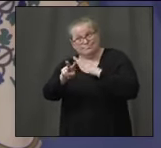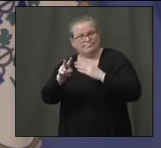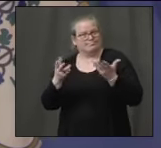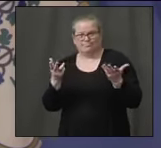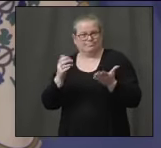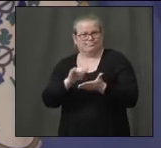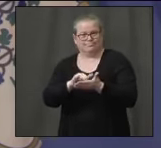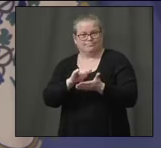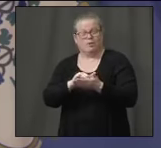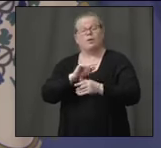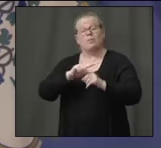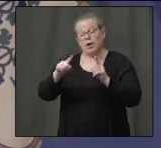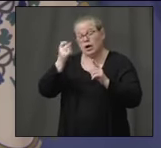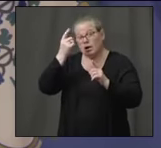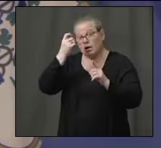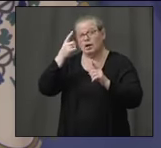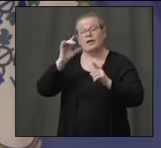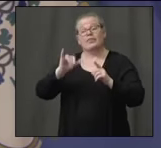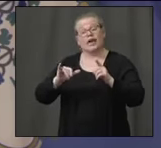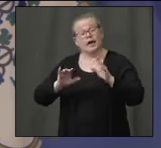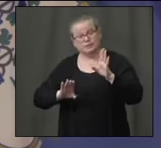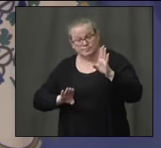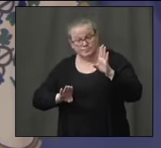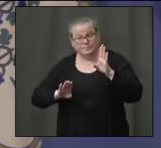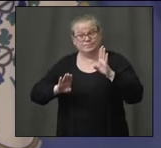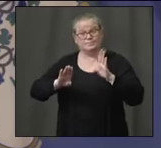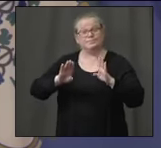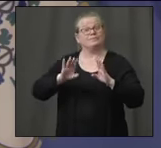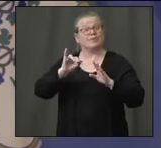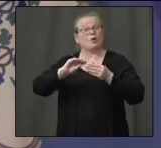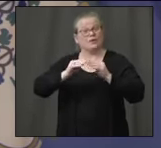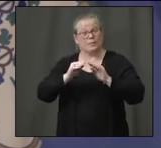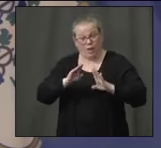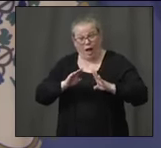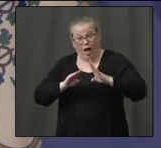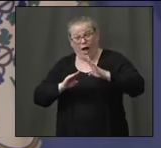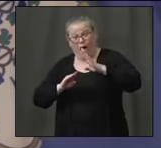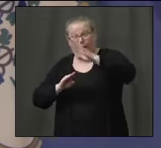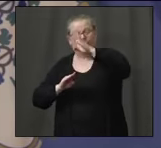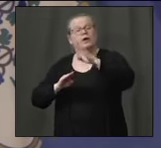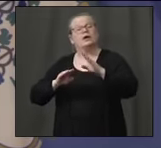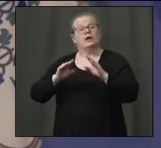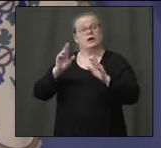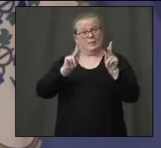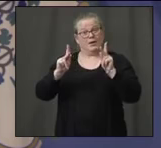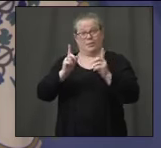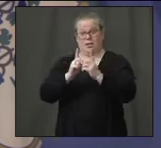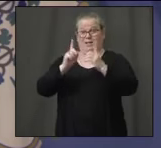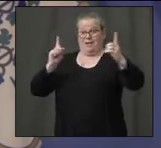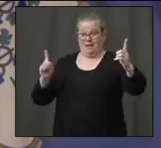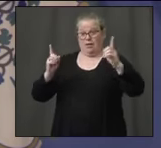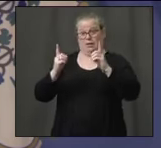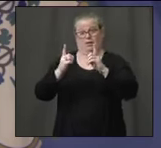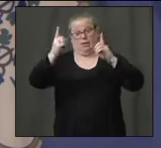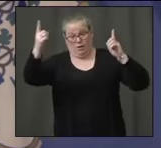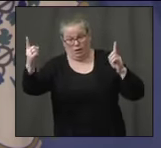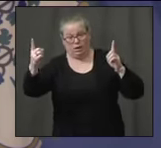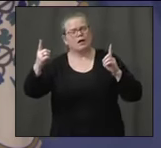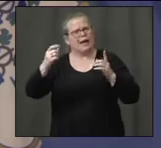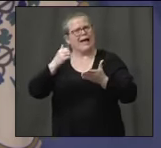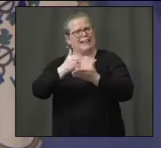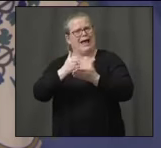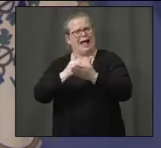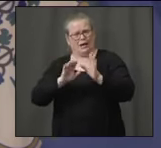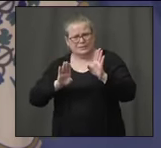impacts the nature of that surge, flattens the curve. Our great goal is to make sure that we get people back to work as